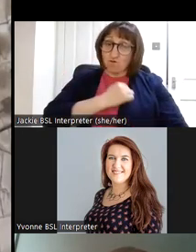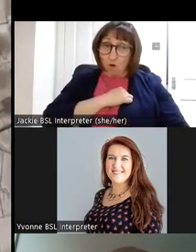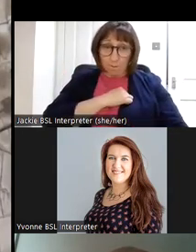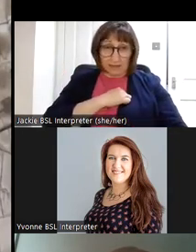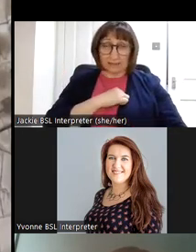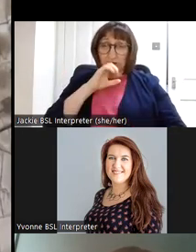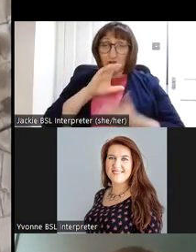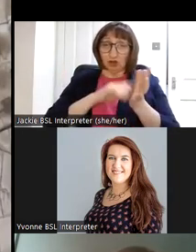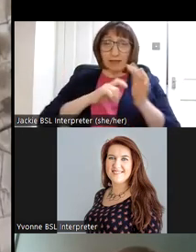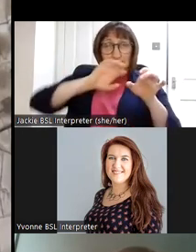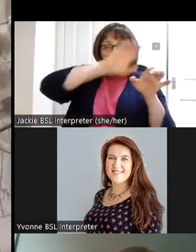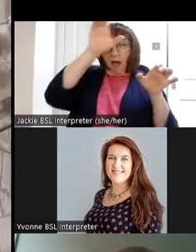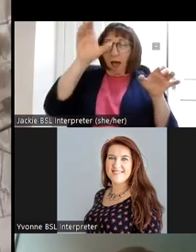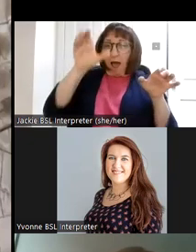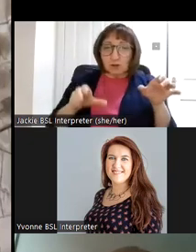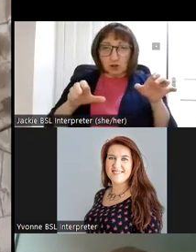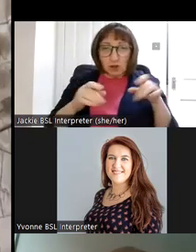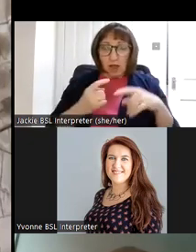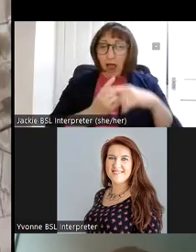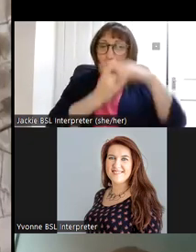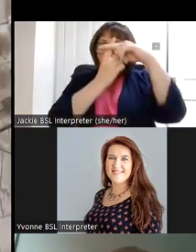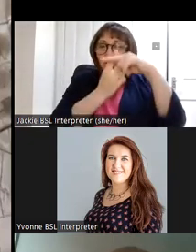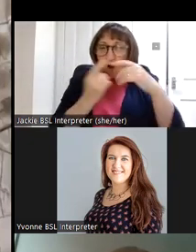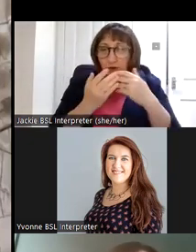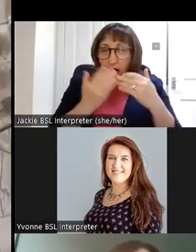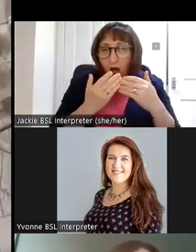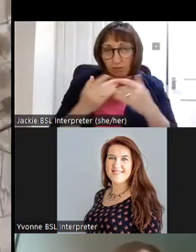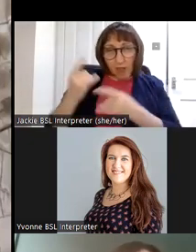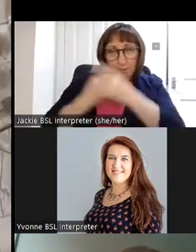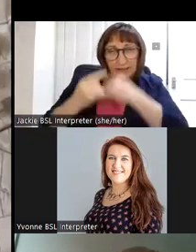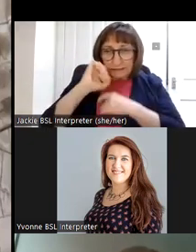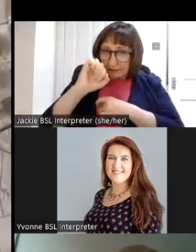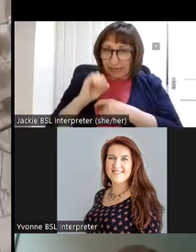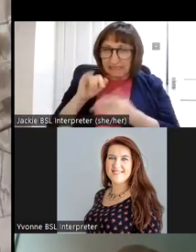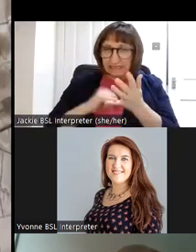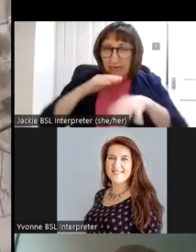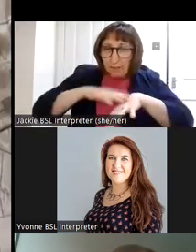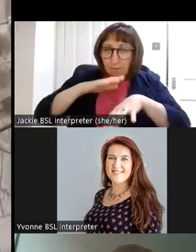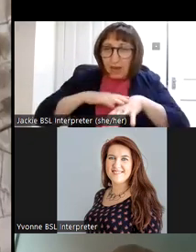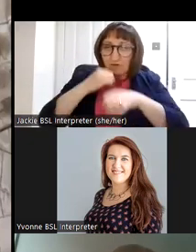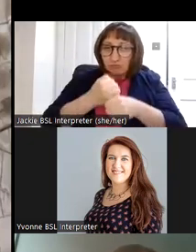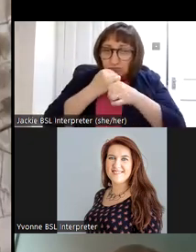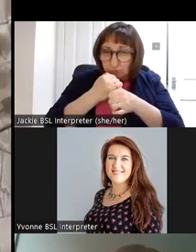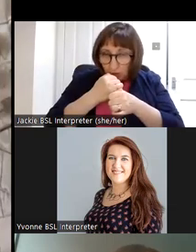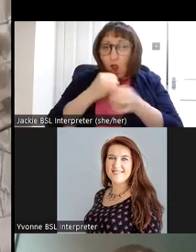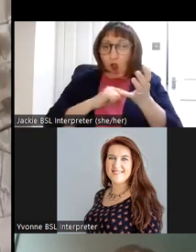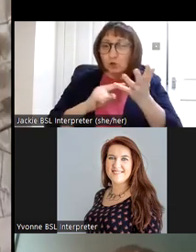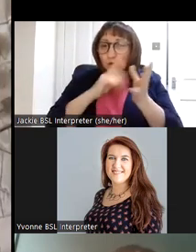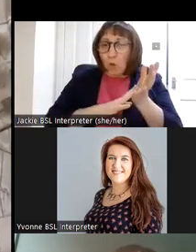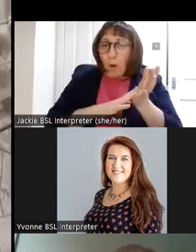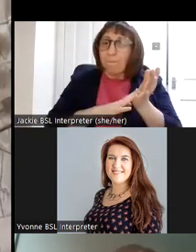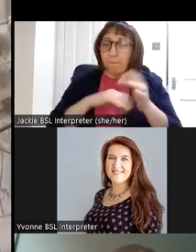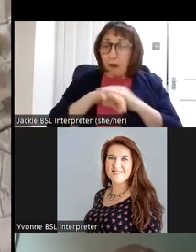um a high cross and other medieval features in saint mary's cathedral in tuam this was also through the community